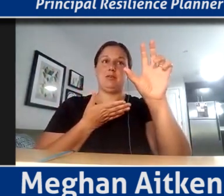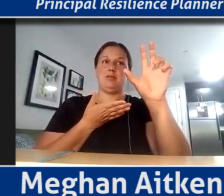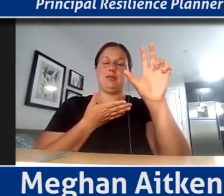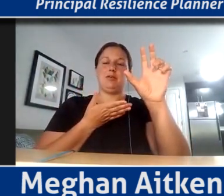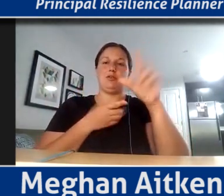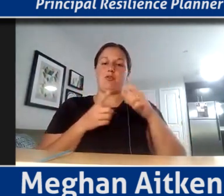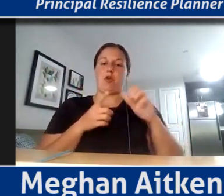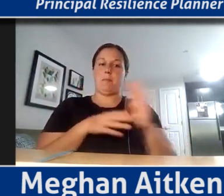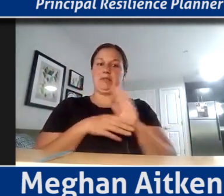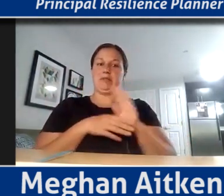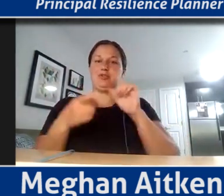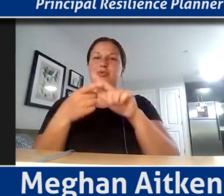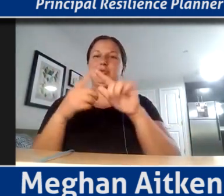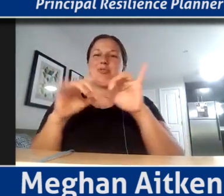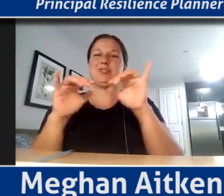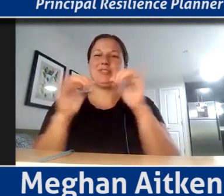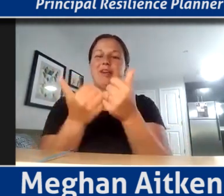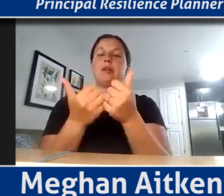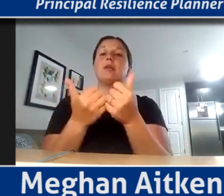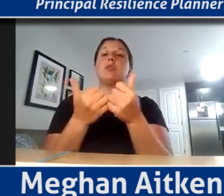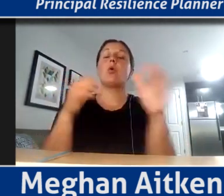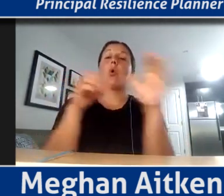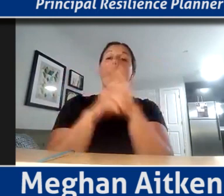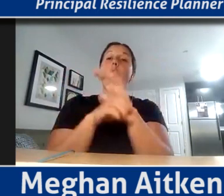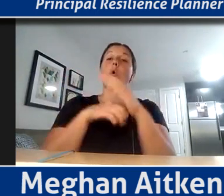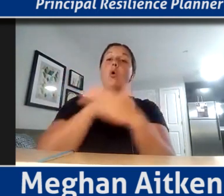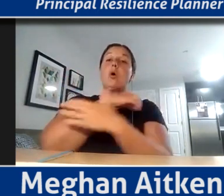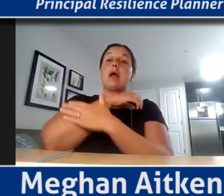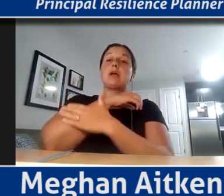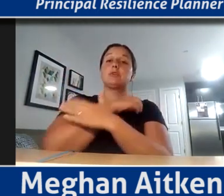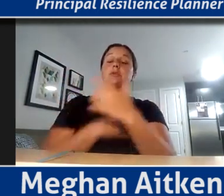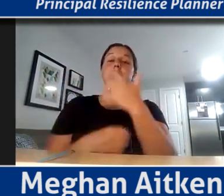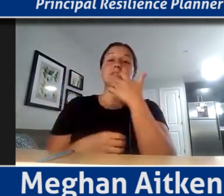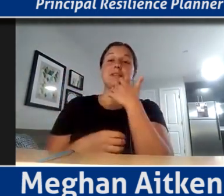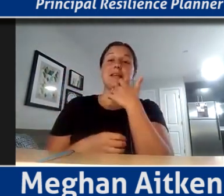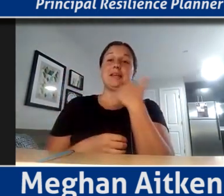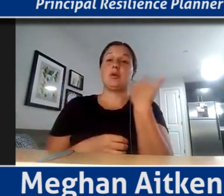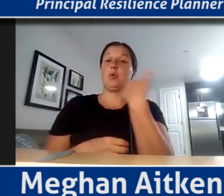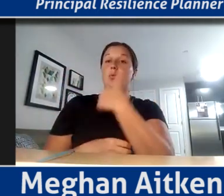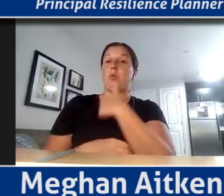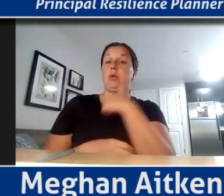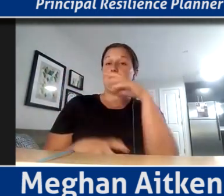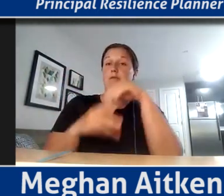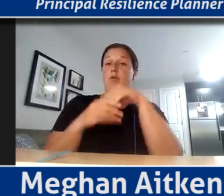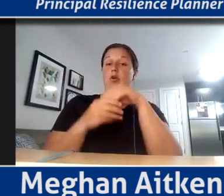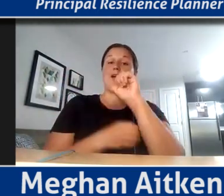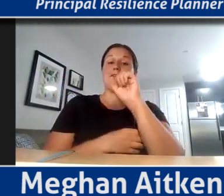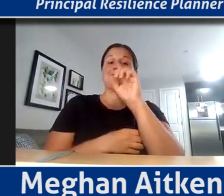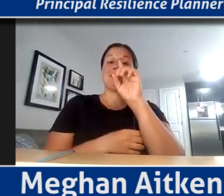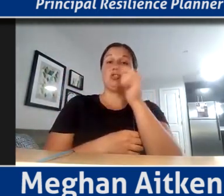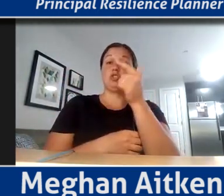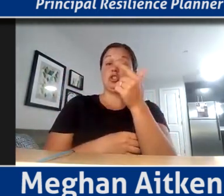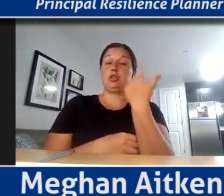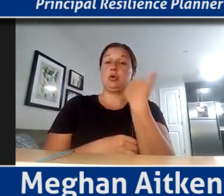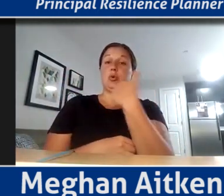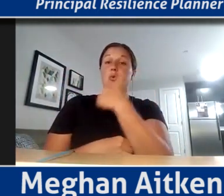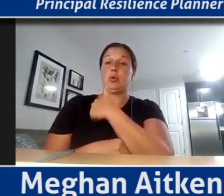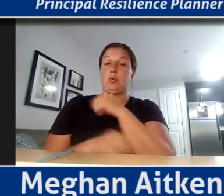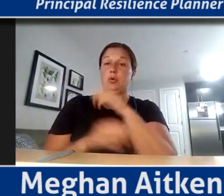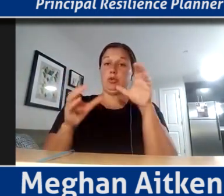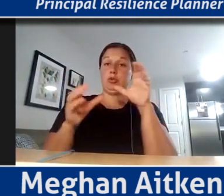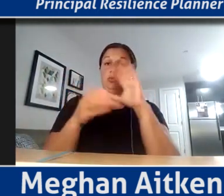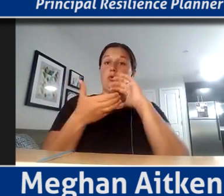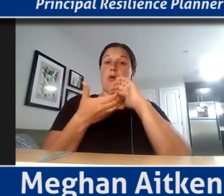So whole countries are actually saying that we're involved with SDGs and when we do our country